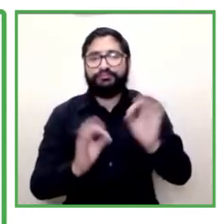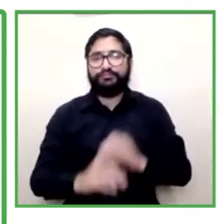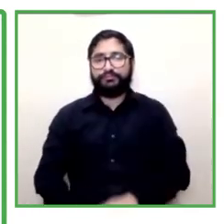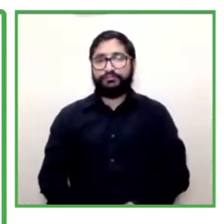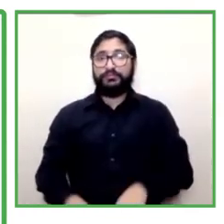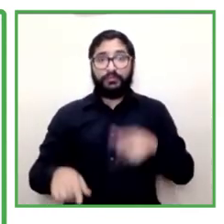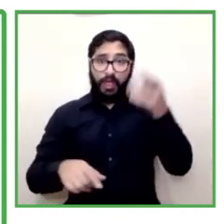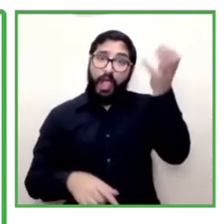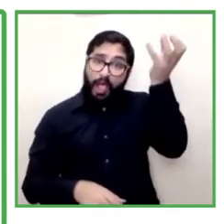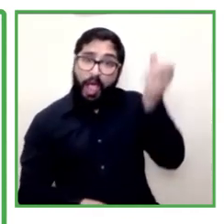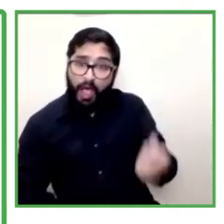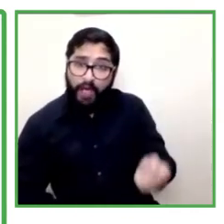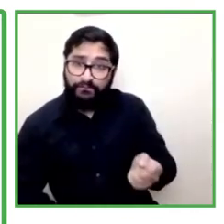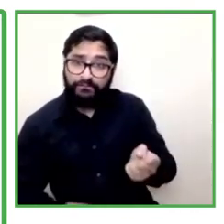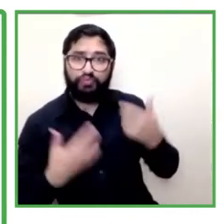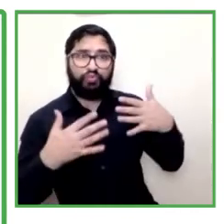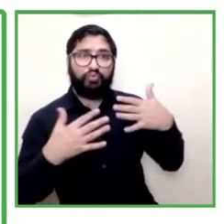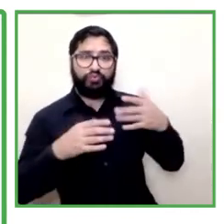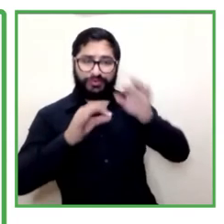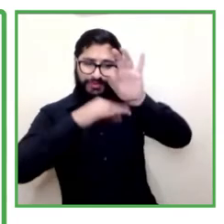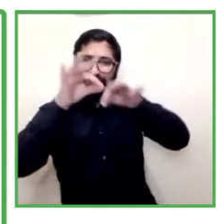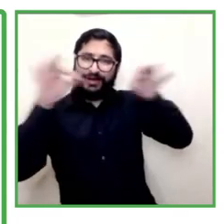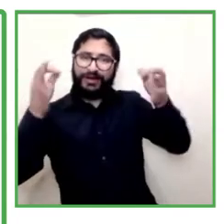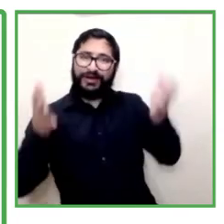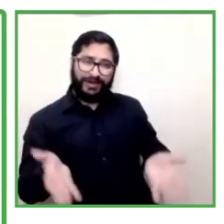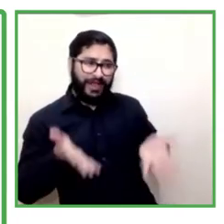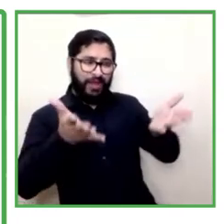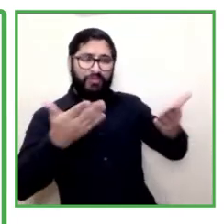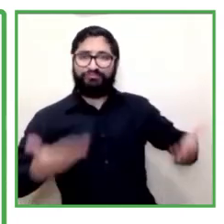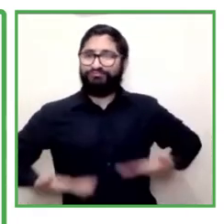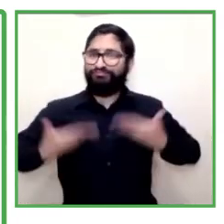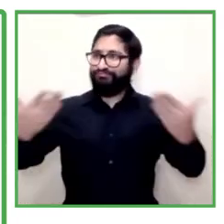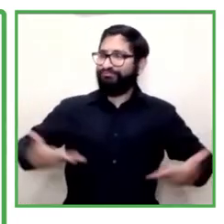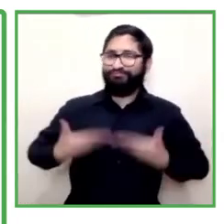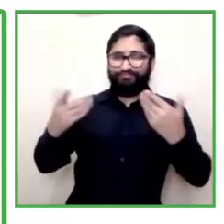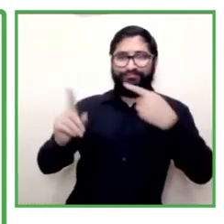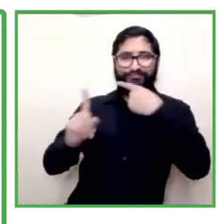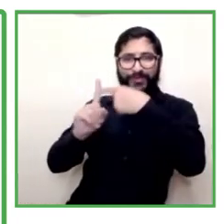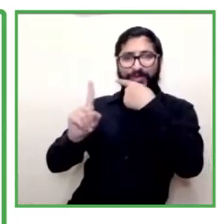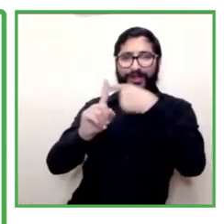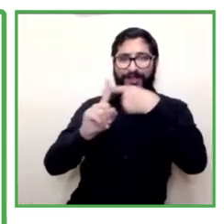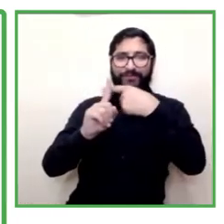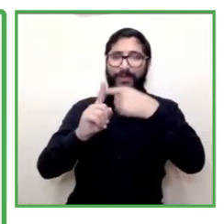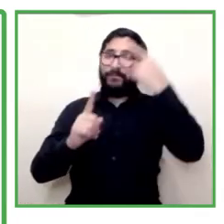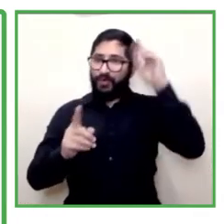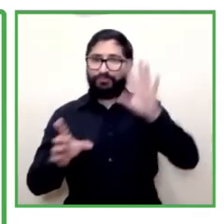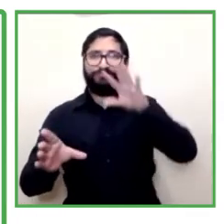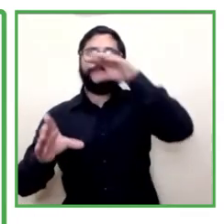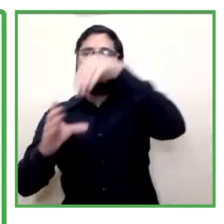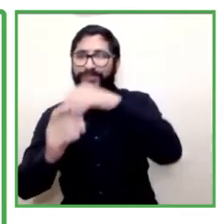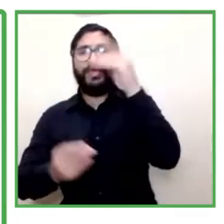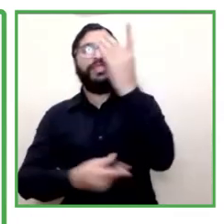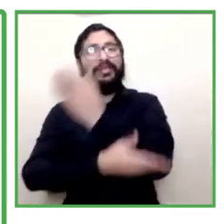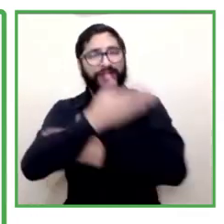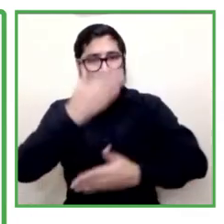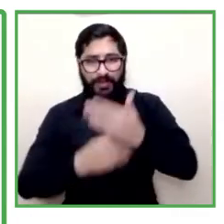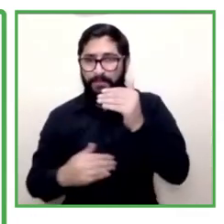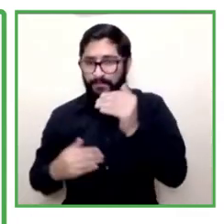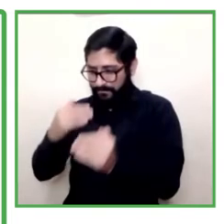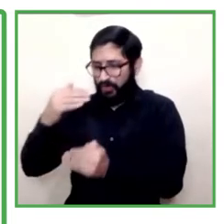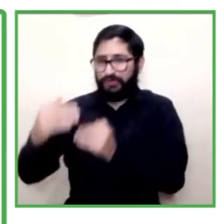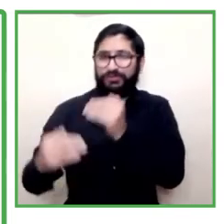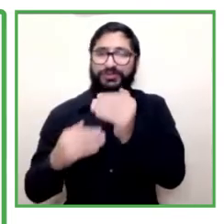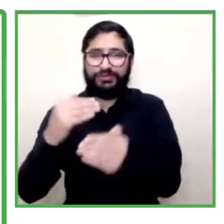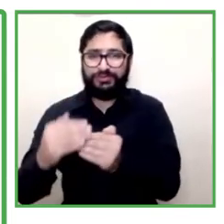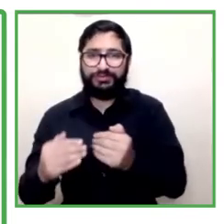modality that links our applicants with disabilities in